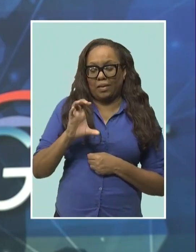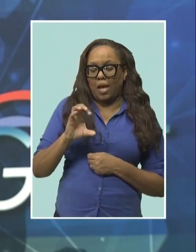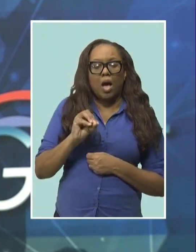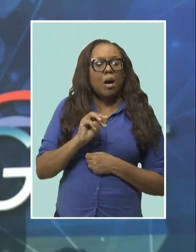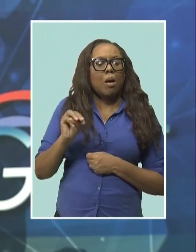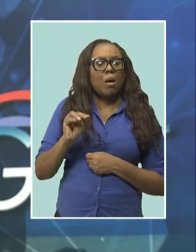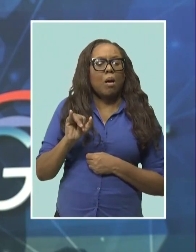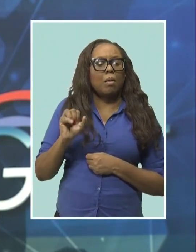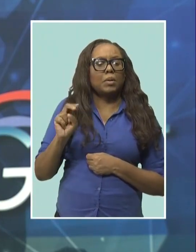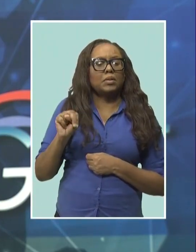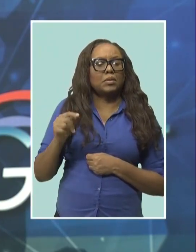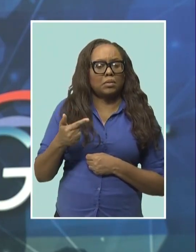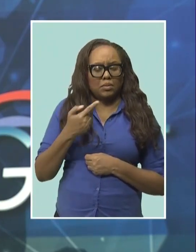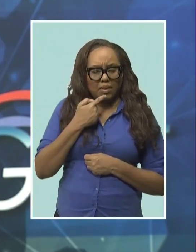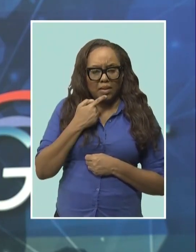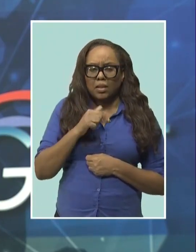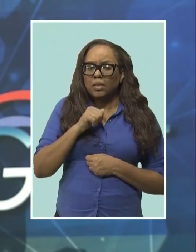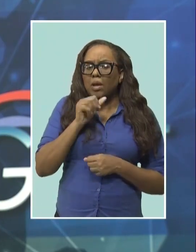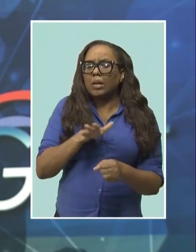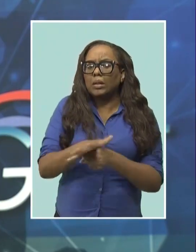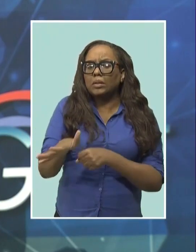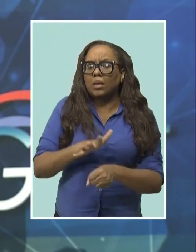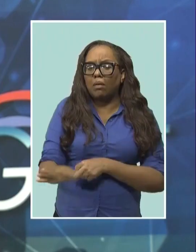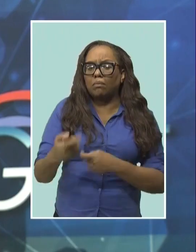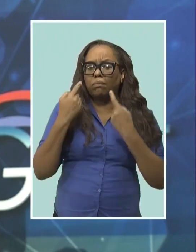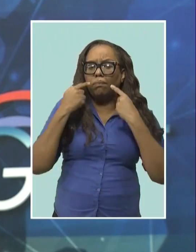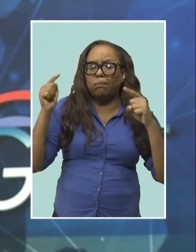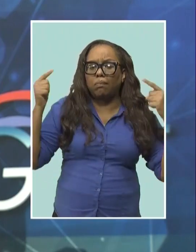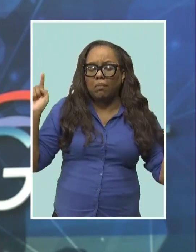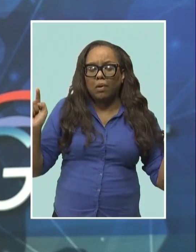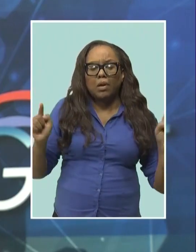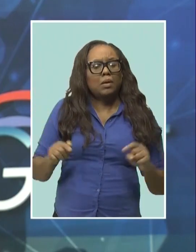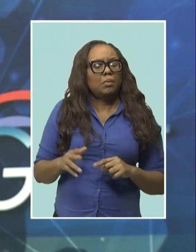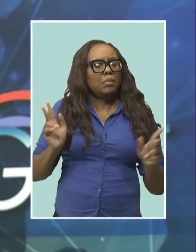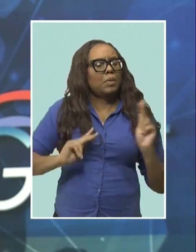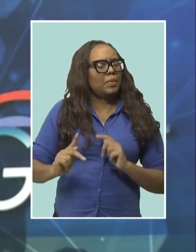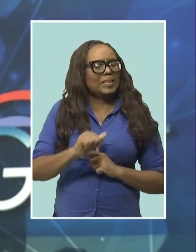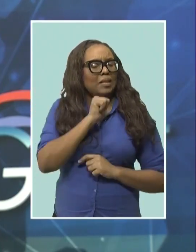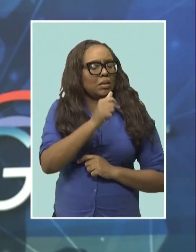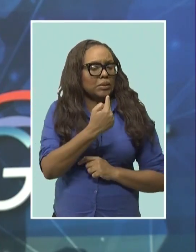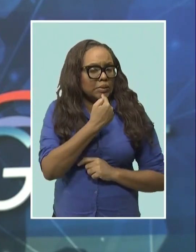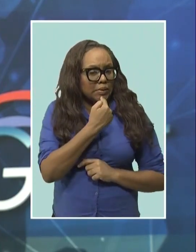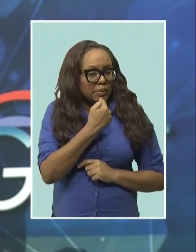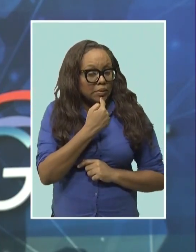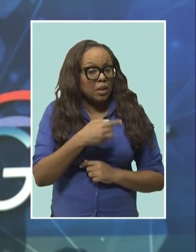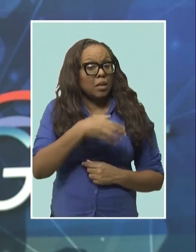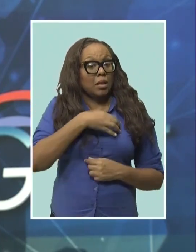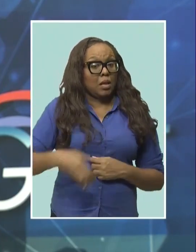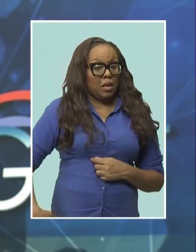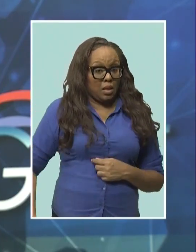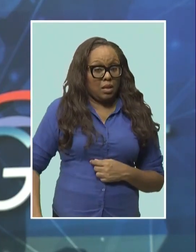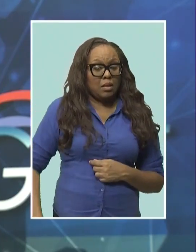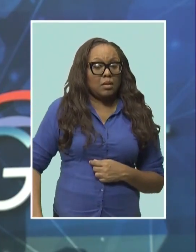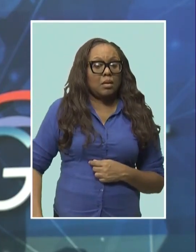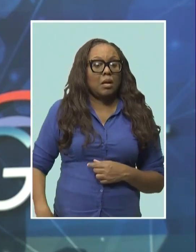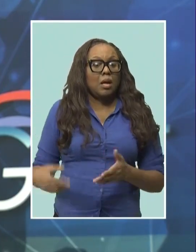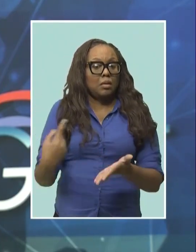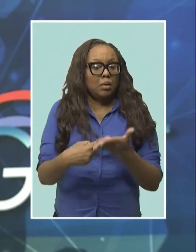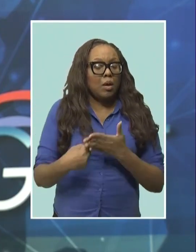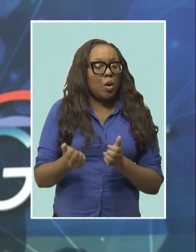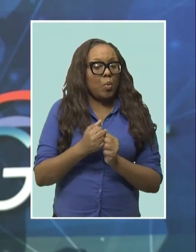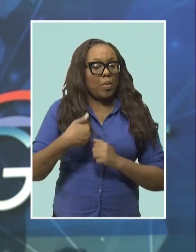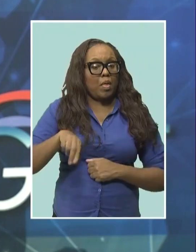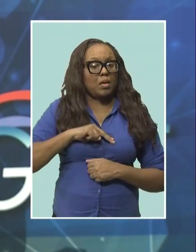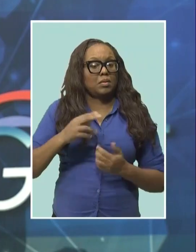was decided not enough was accomplished and the present decade was not taken seriously. Ambassador Comichon was a guest on